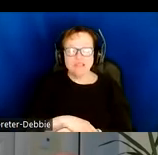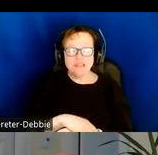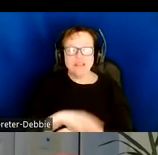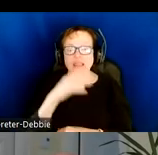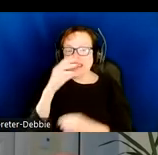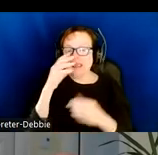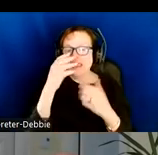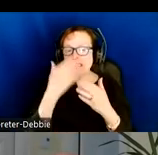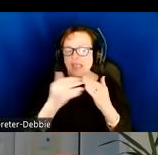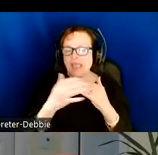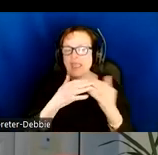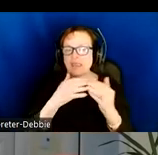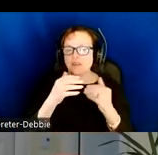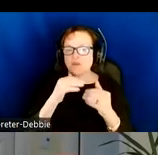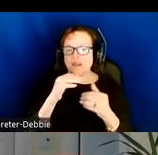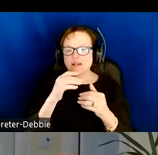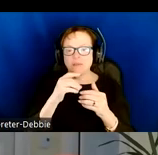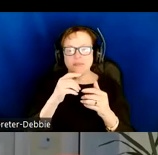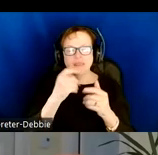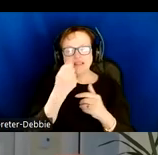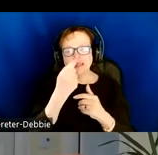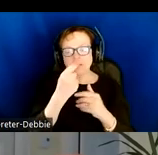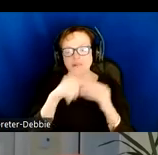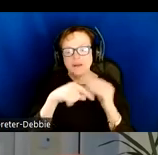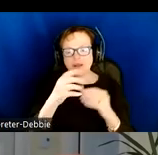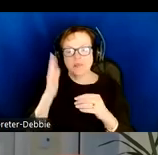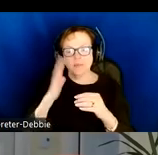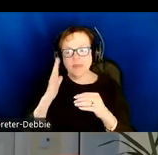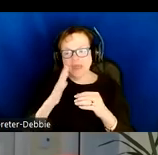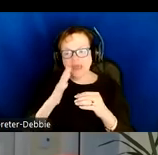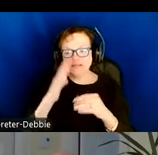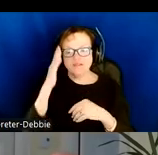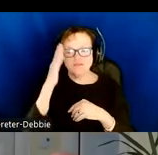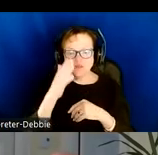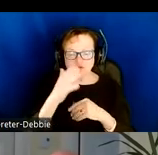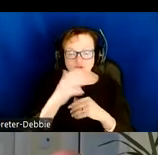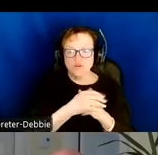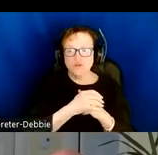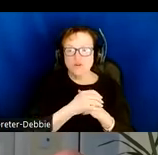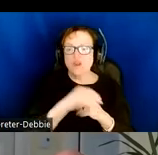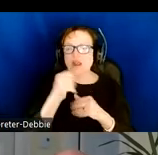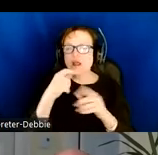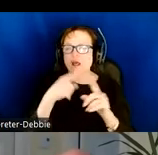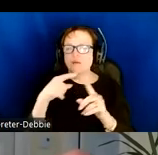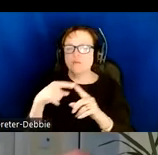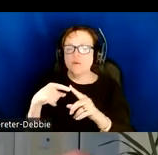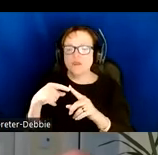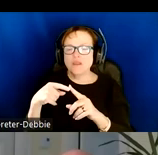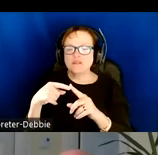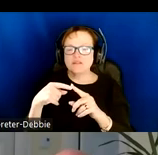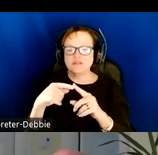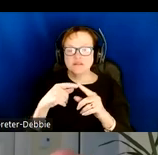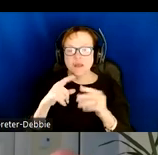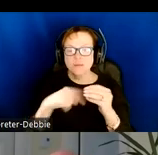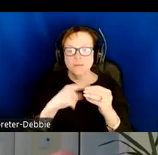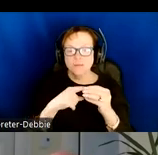about the past and a little bit about the future. And as another point with regard to the near term future of our project,